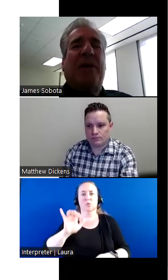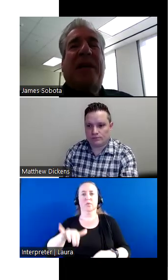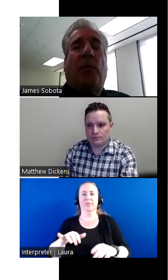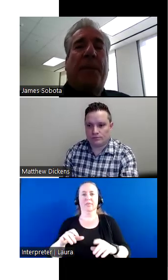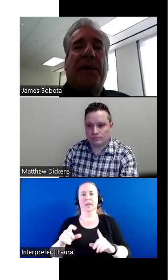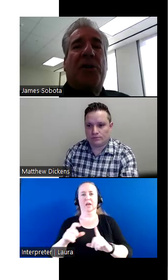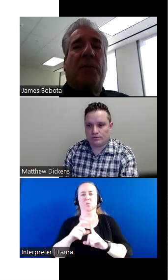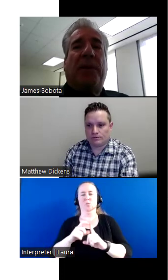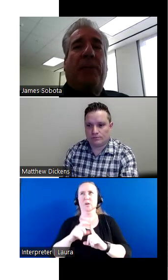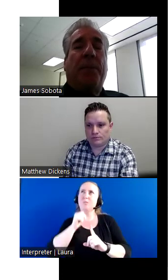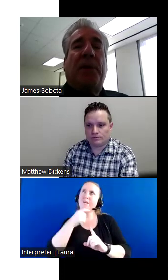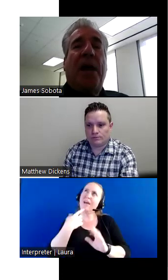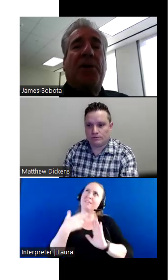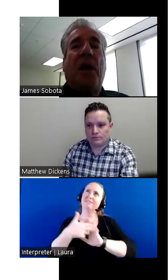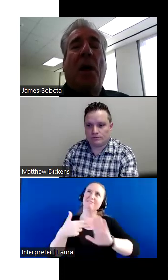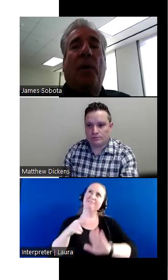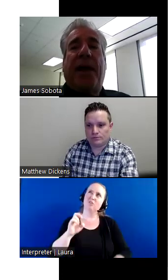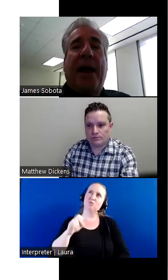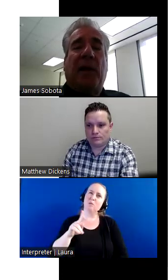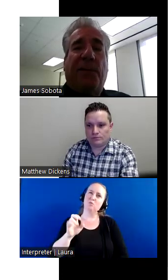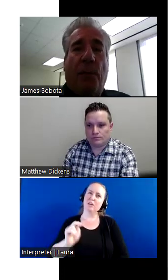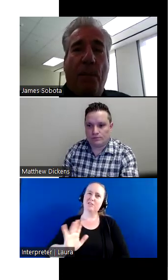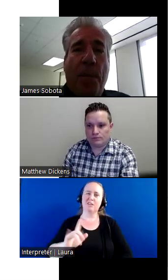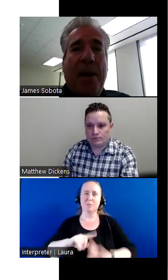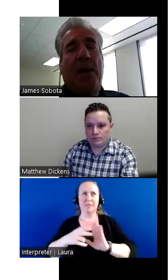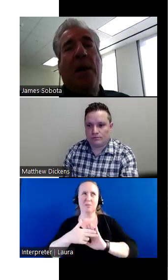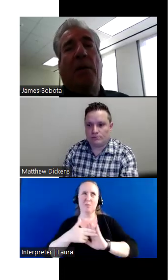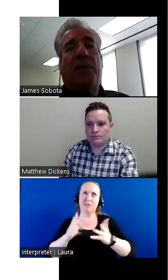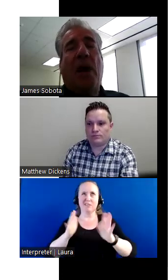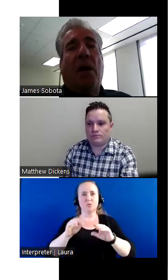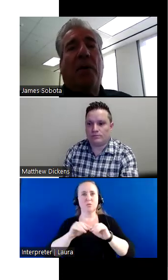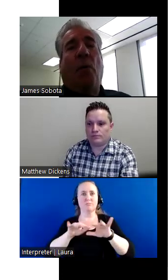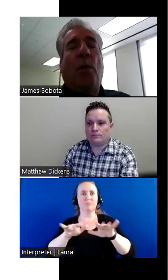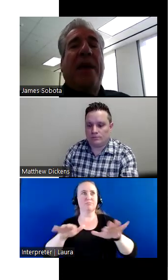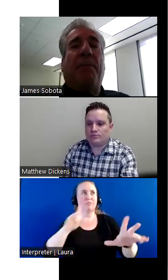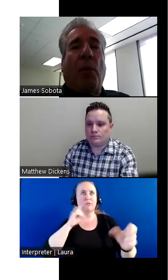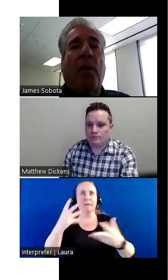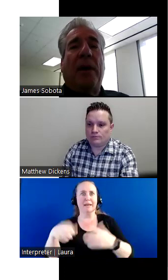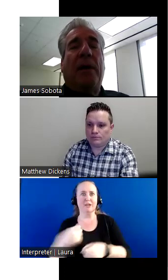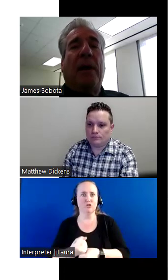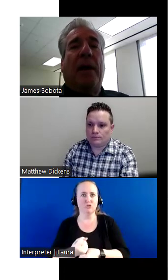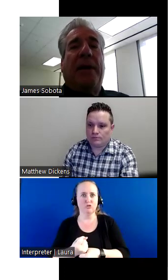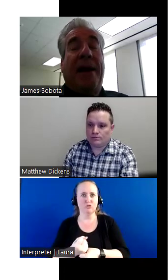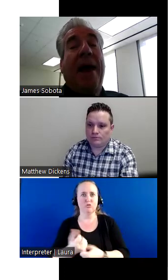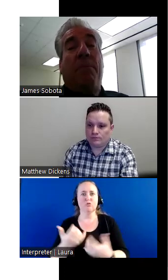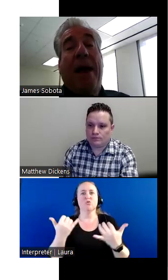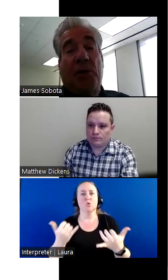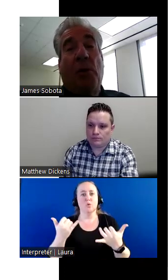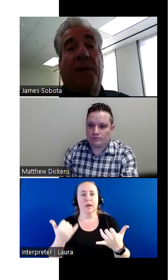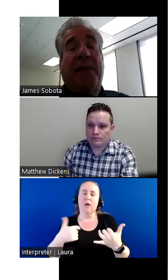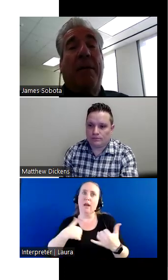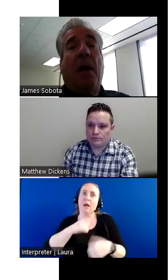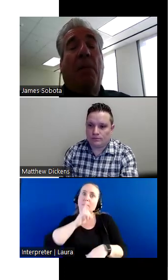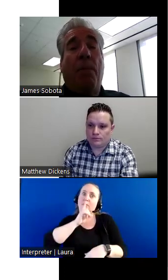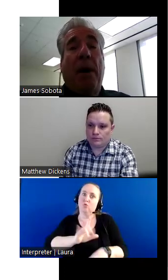I wouldn't say the reputation, but that reputation was out there for many years. So we have broken, and I made